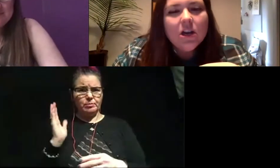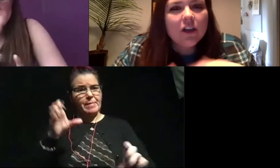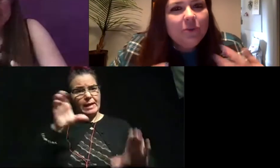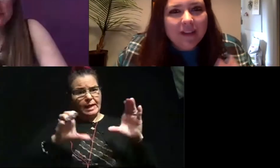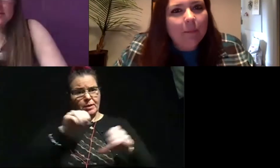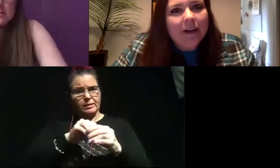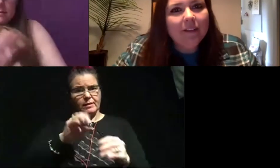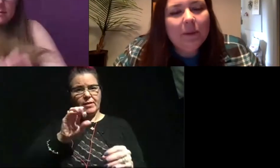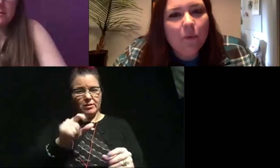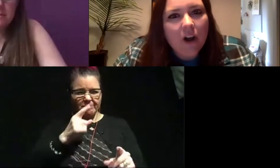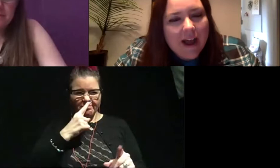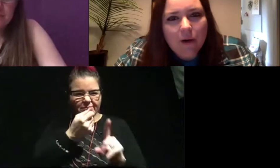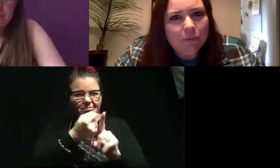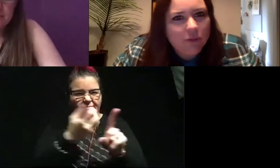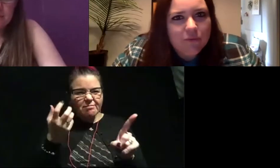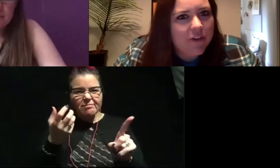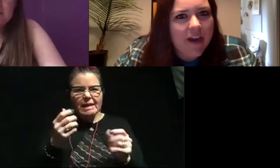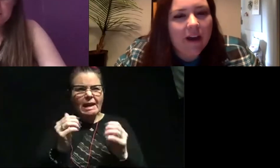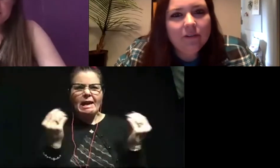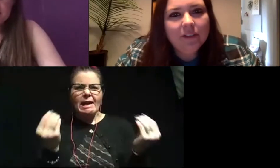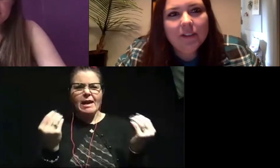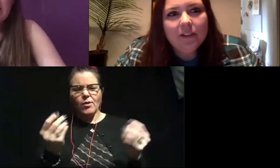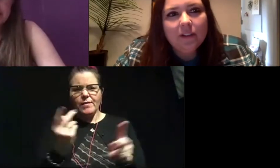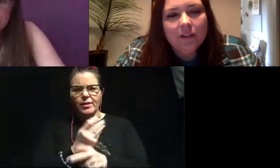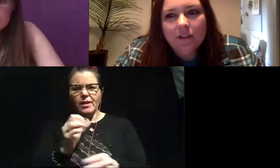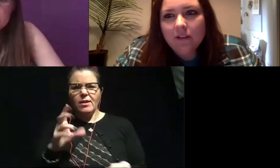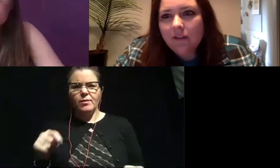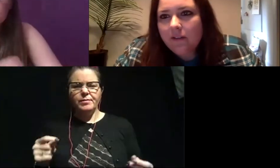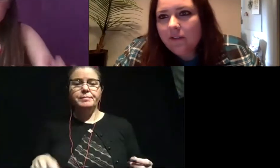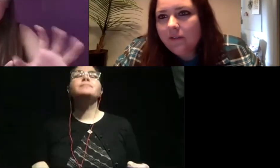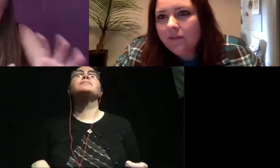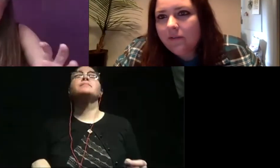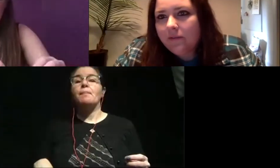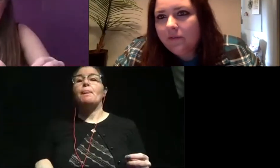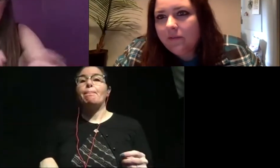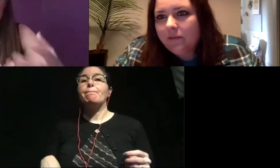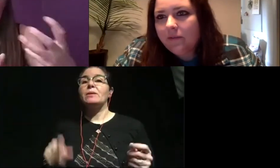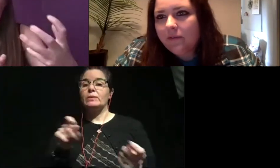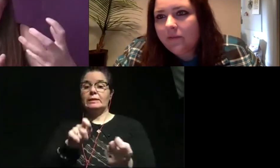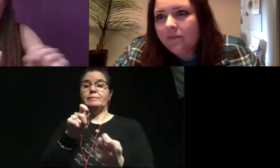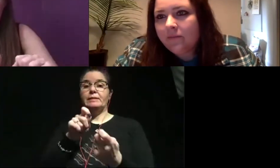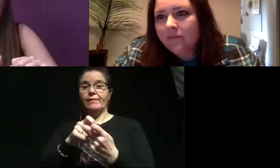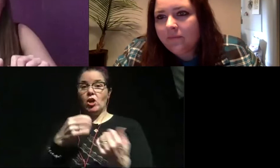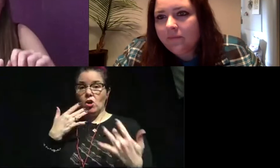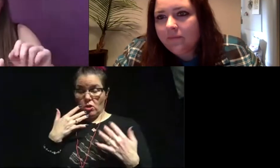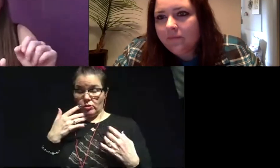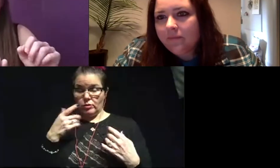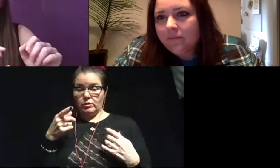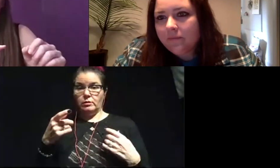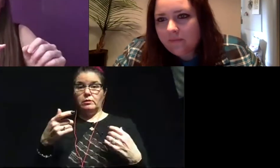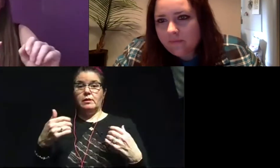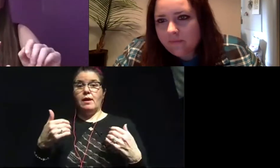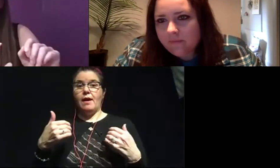fossil. Could you elaborate a little bit more on how you figure that out? Yes. So certain chemical or certain colors have